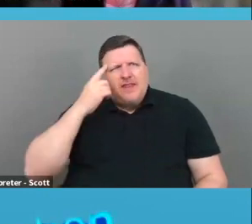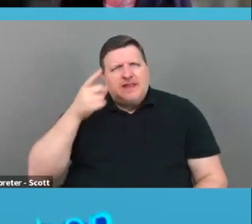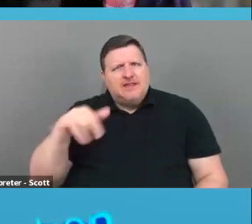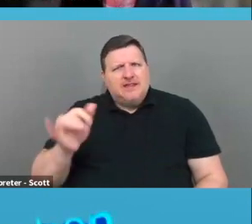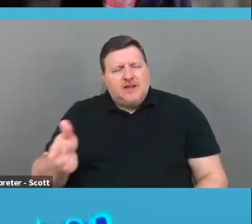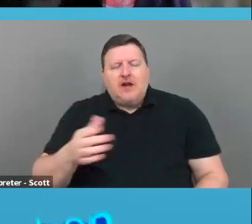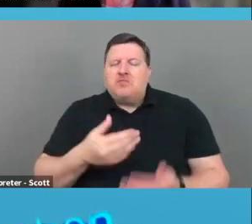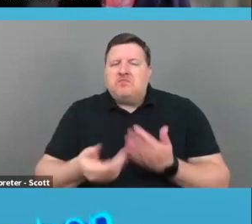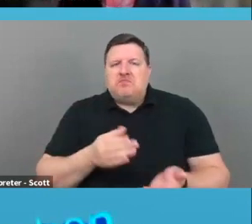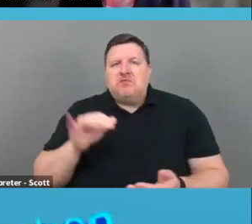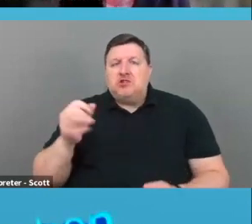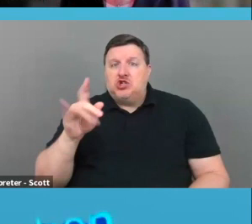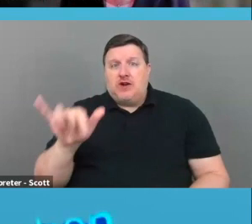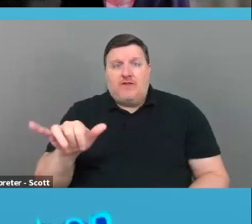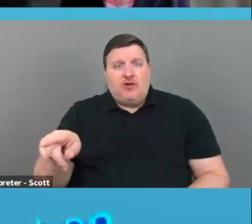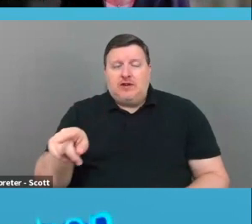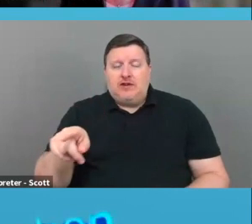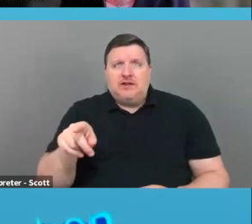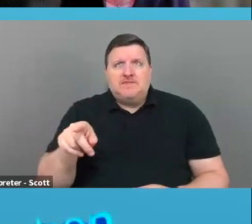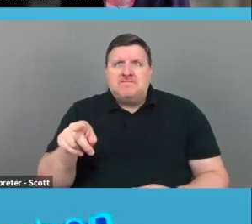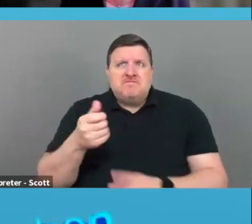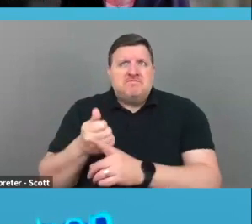and Jeffrey is not a very, uh,